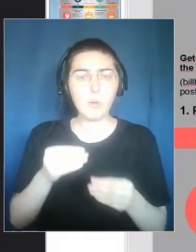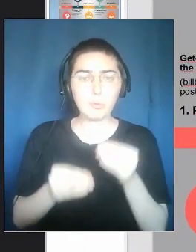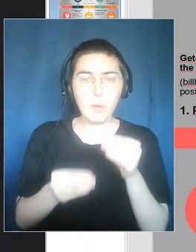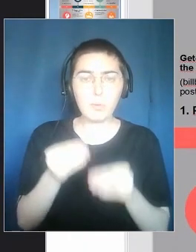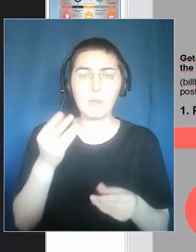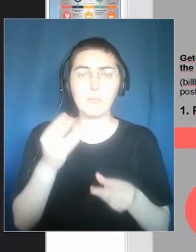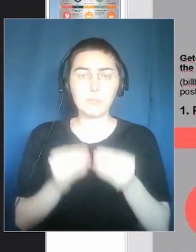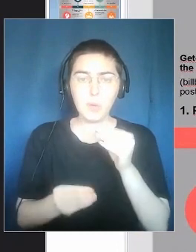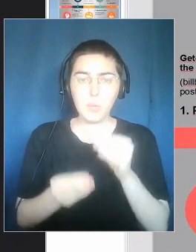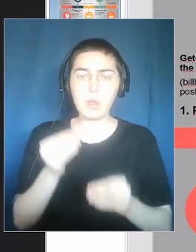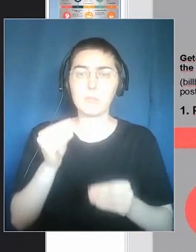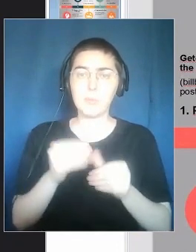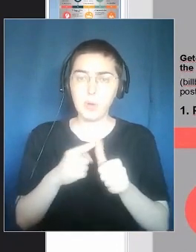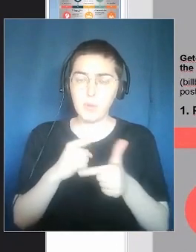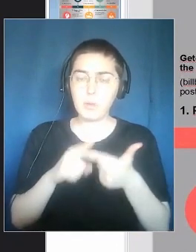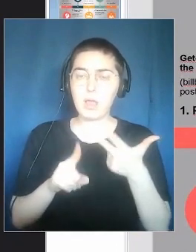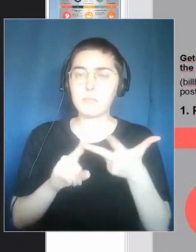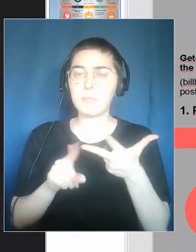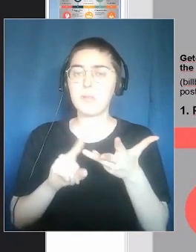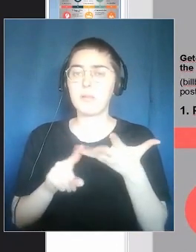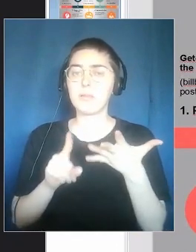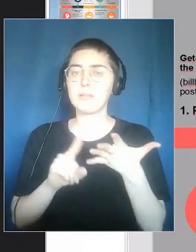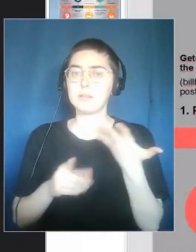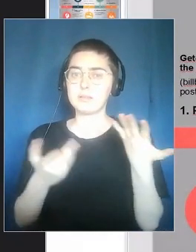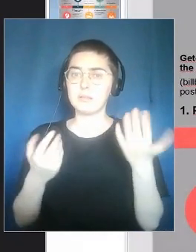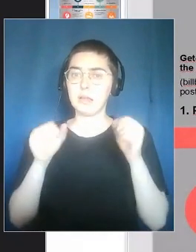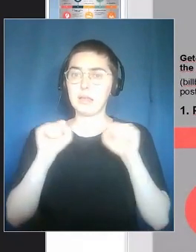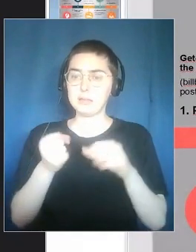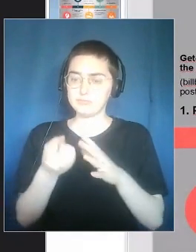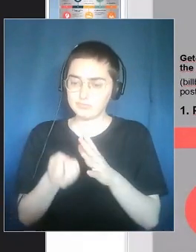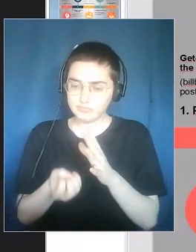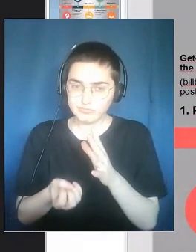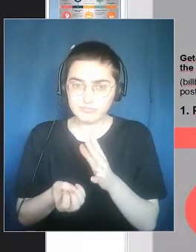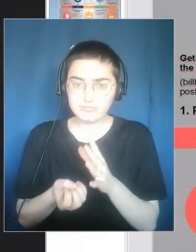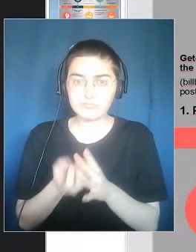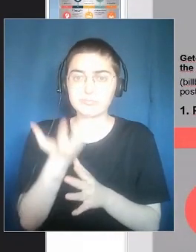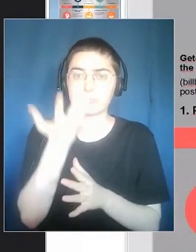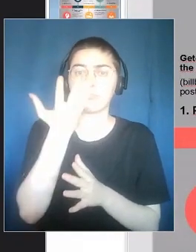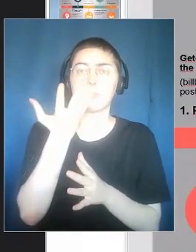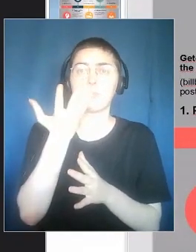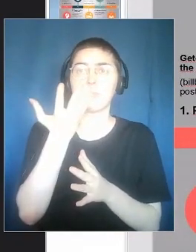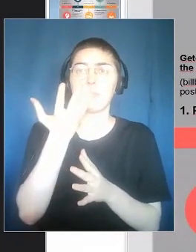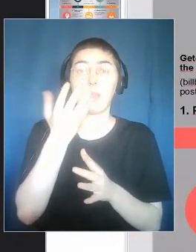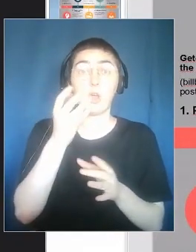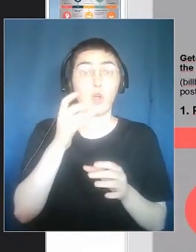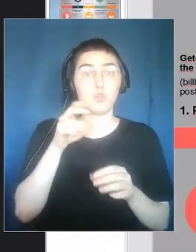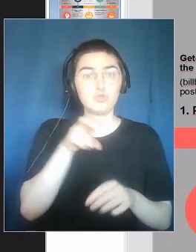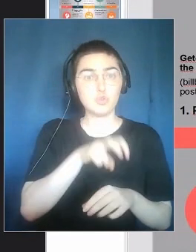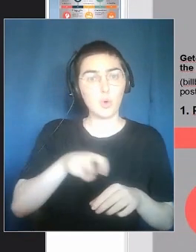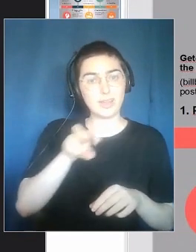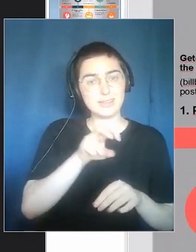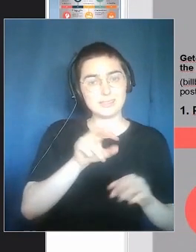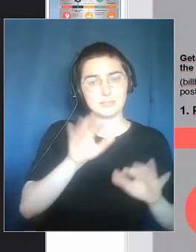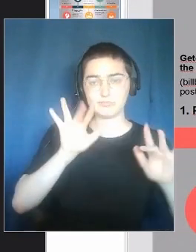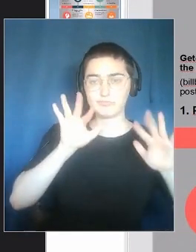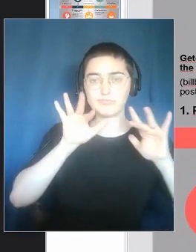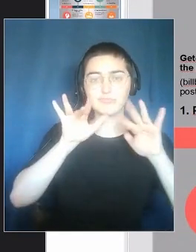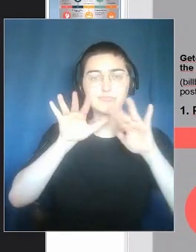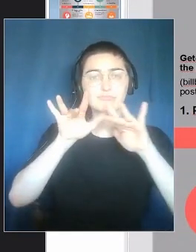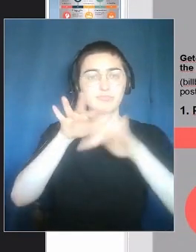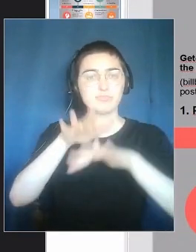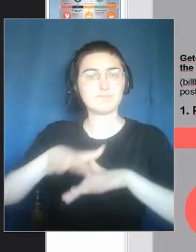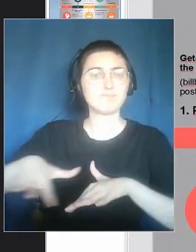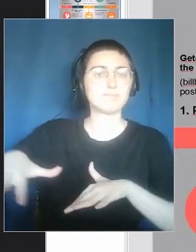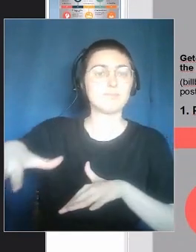I would say, to promote the tourism